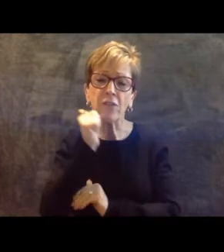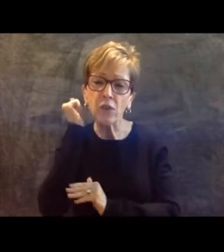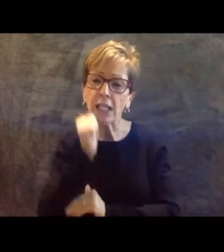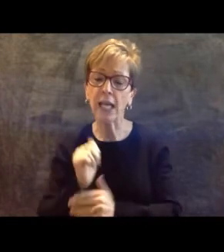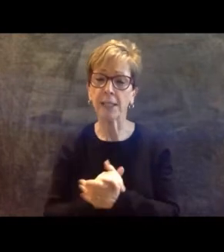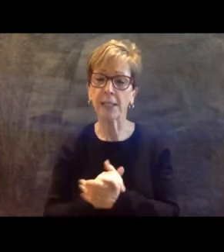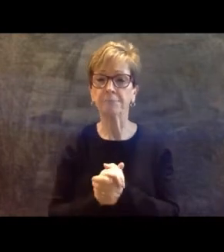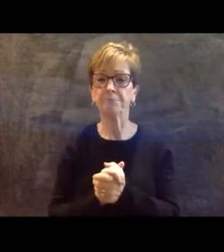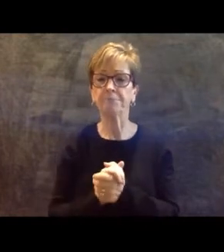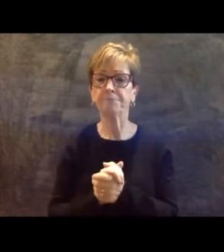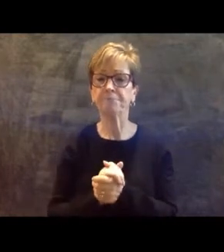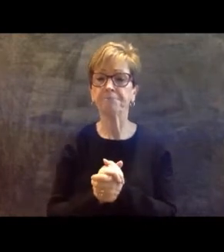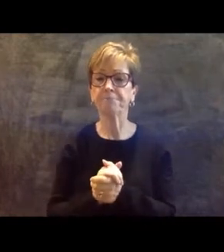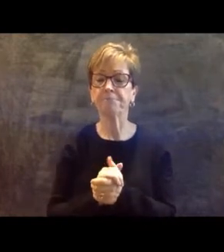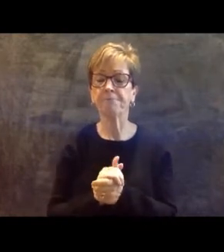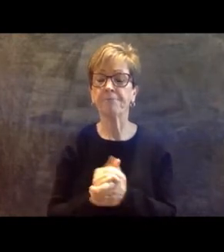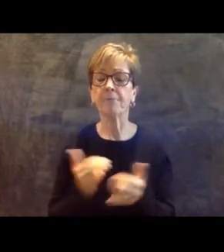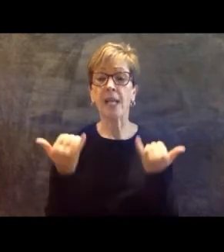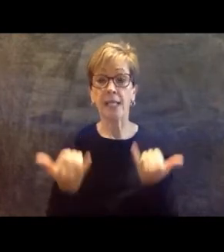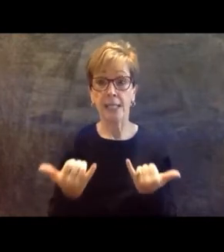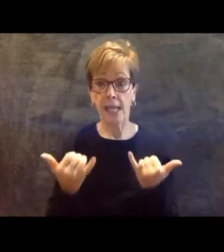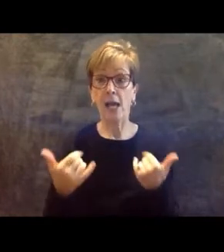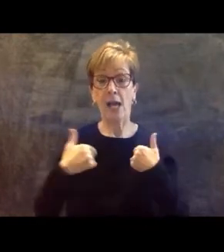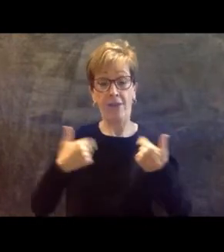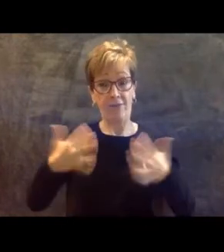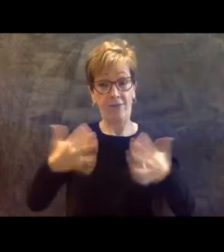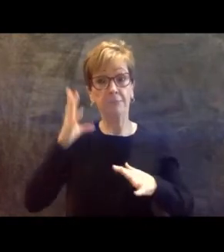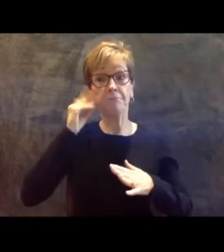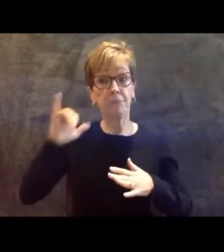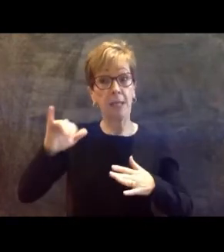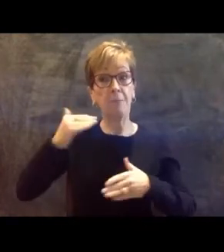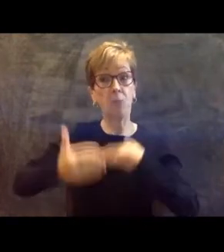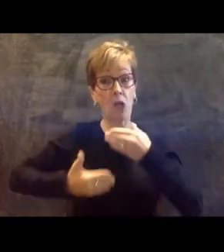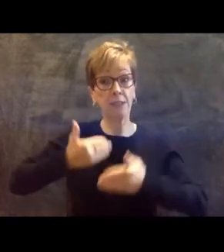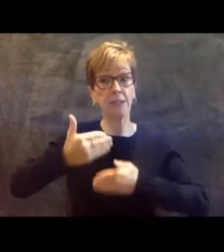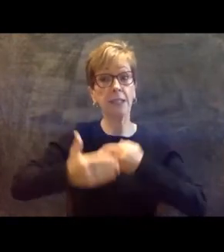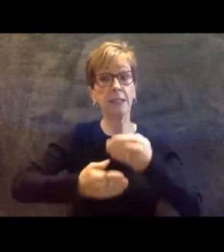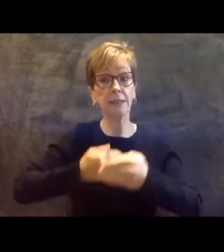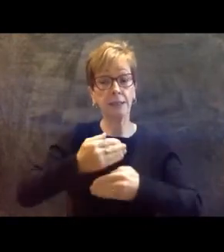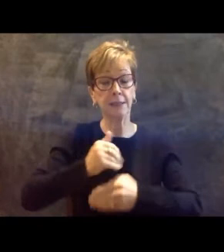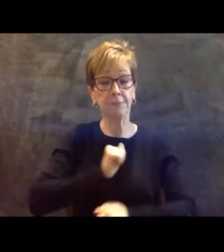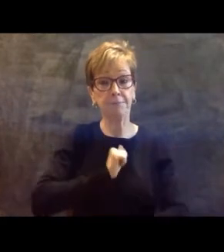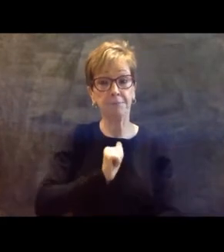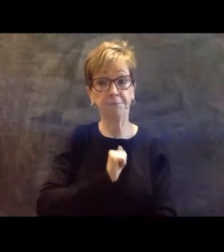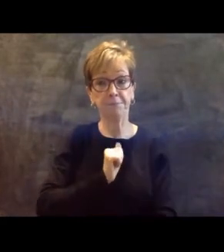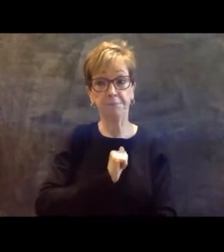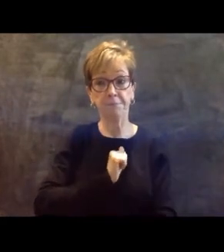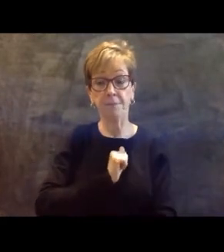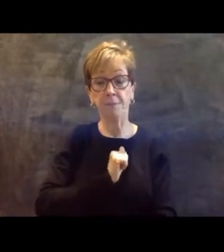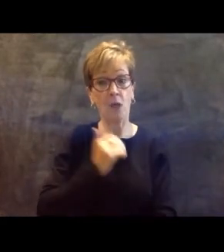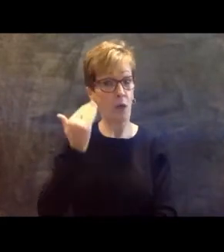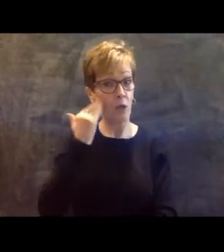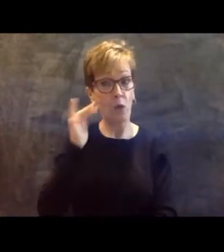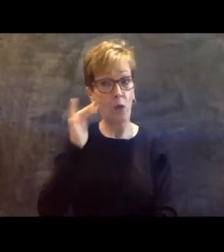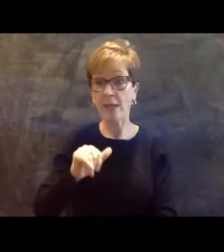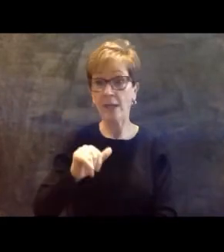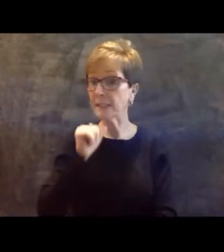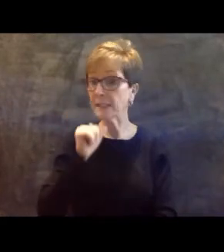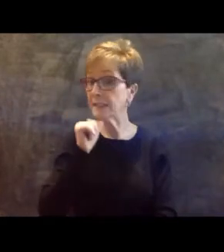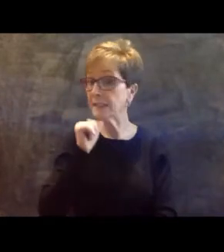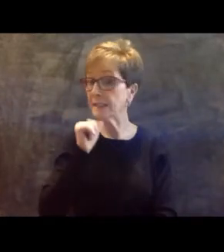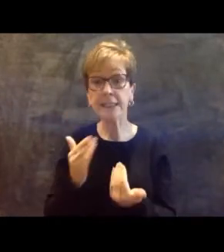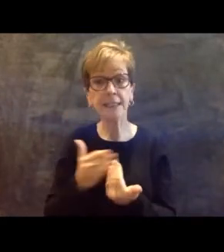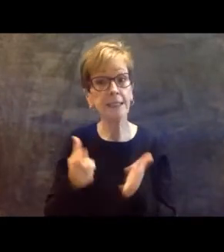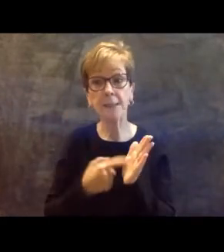Now, having been through the process, we know that that wasn't an easy journey at times. There's not a